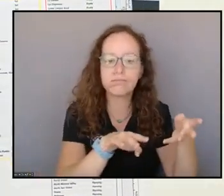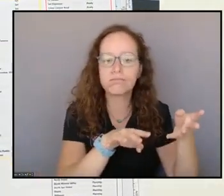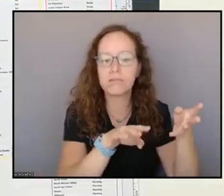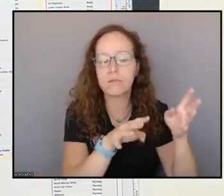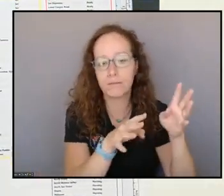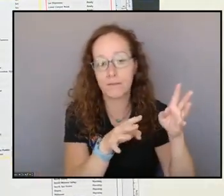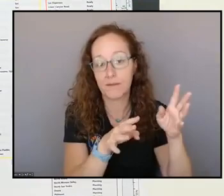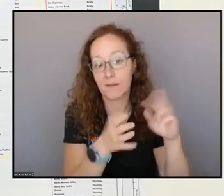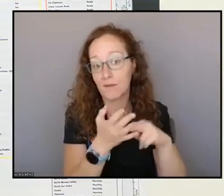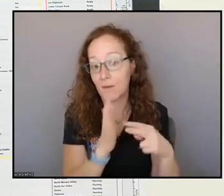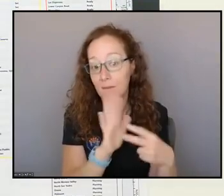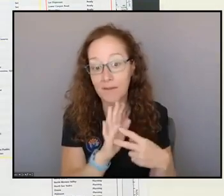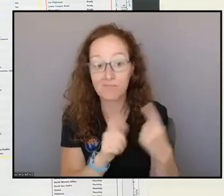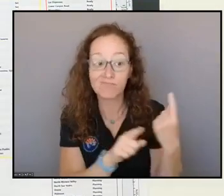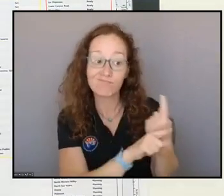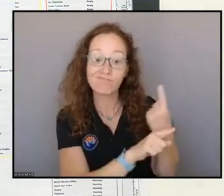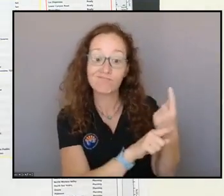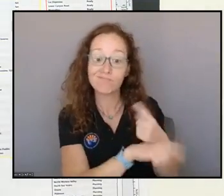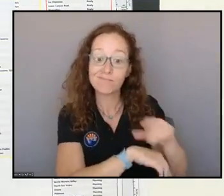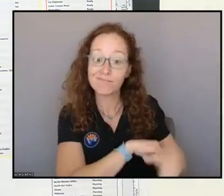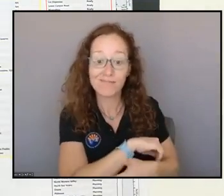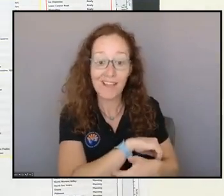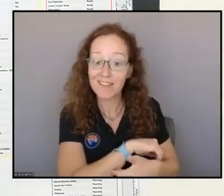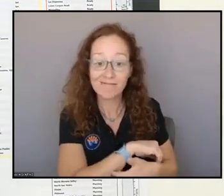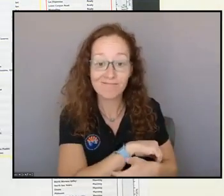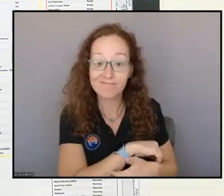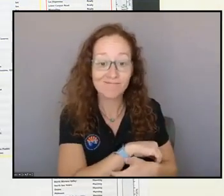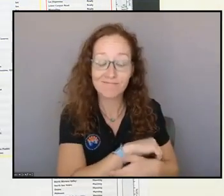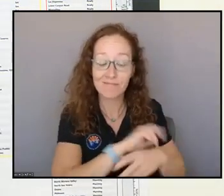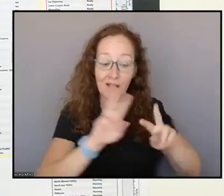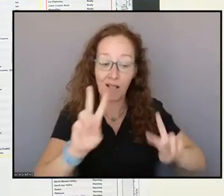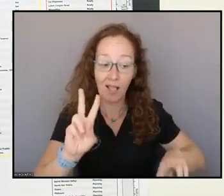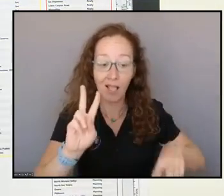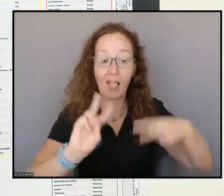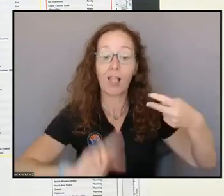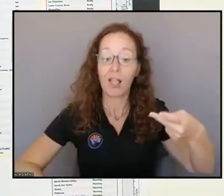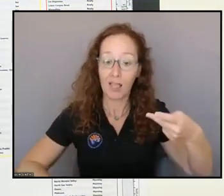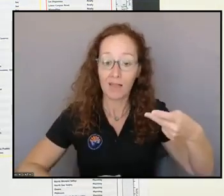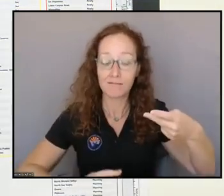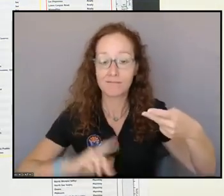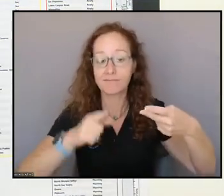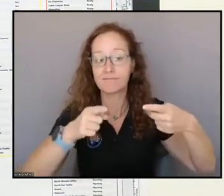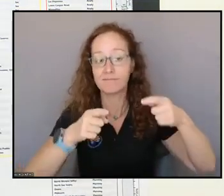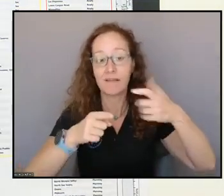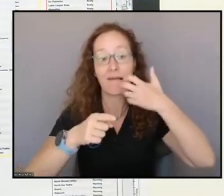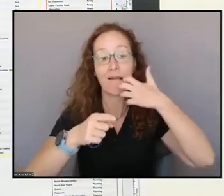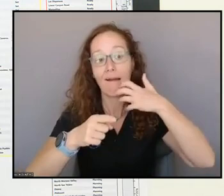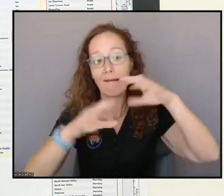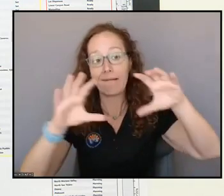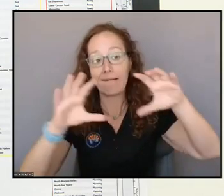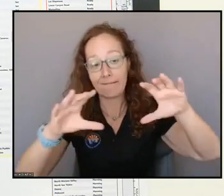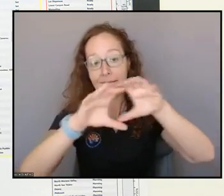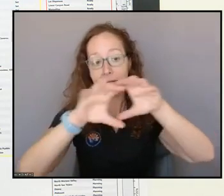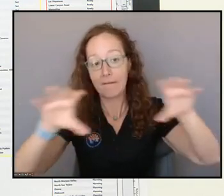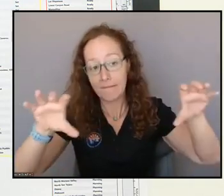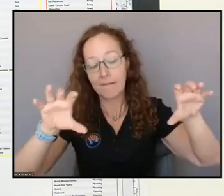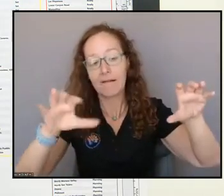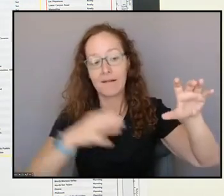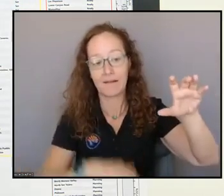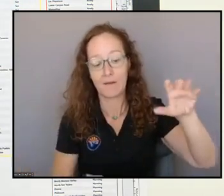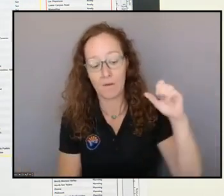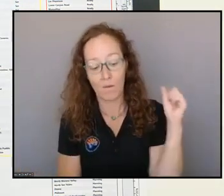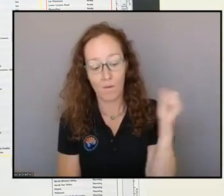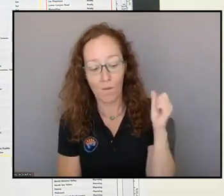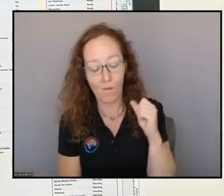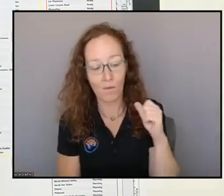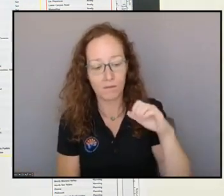see what we would usually see at night with that inversion setting up and those winds going to bed. Instead, they're going to stay up, and they're going to